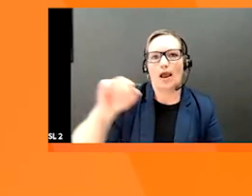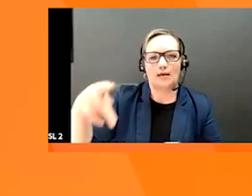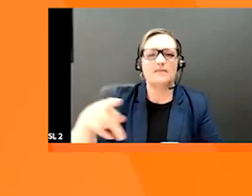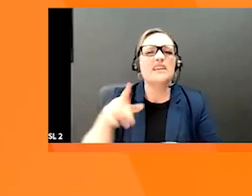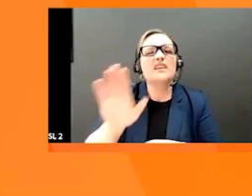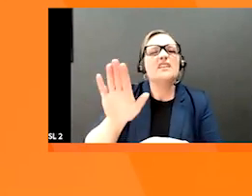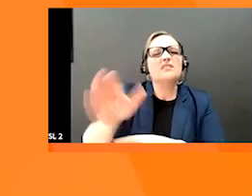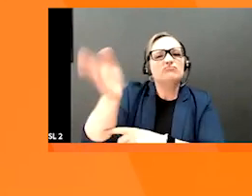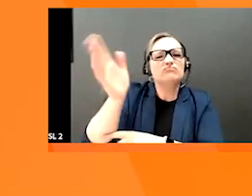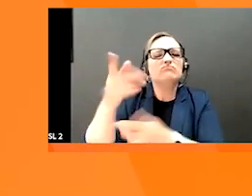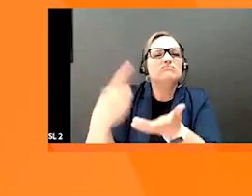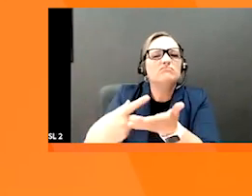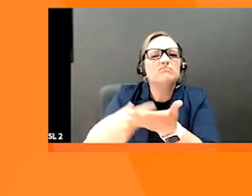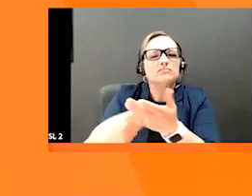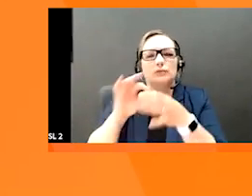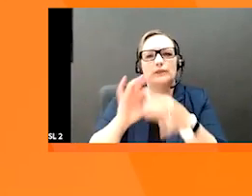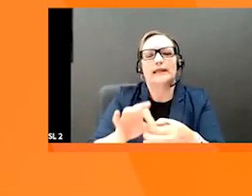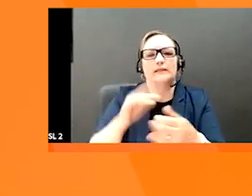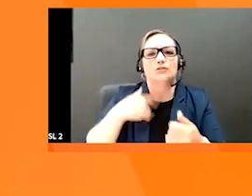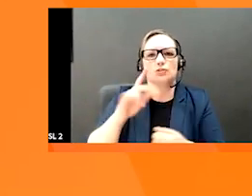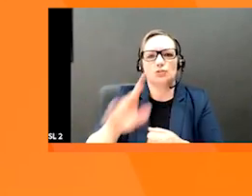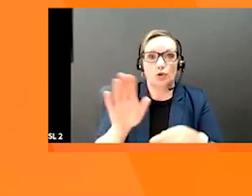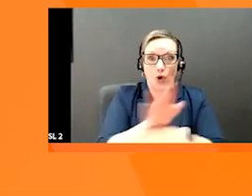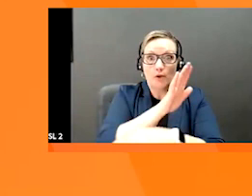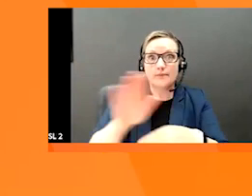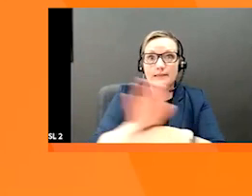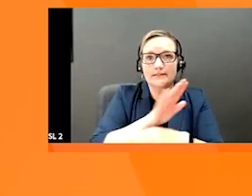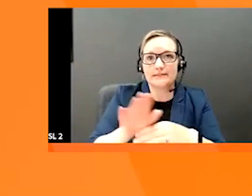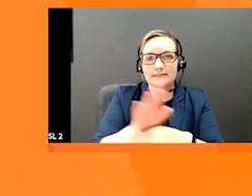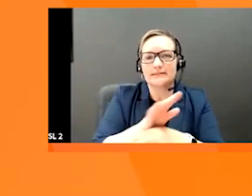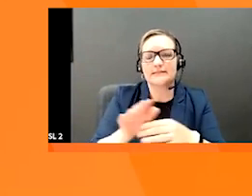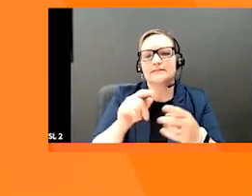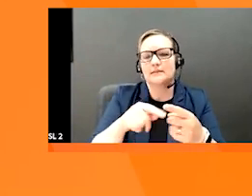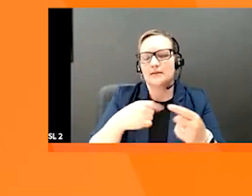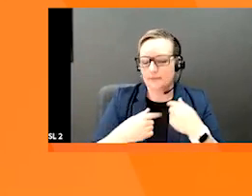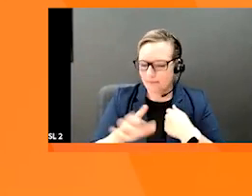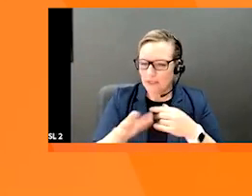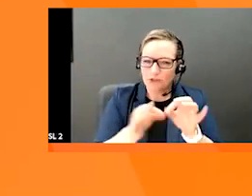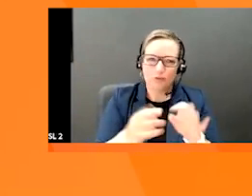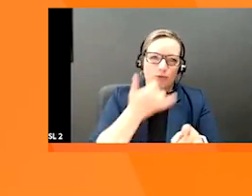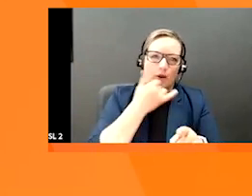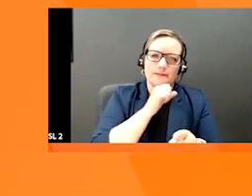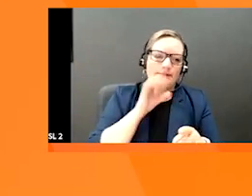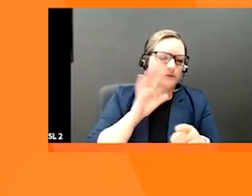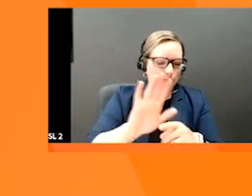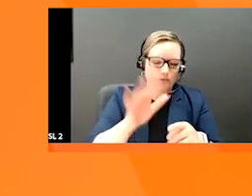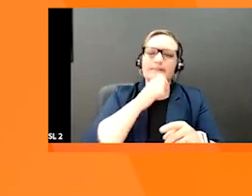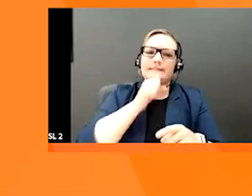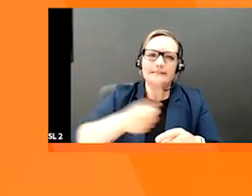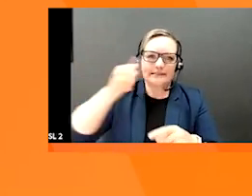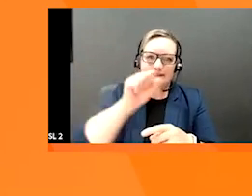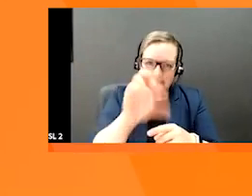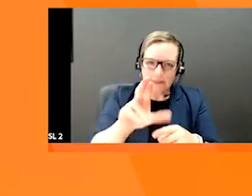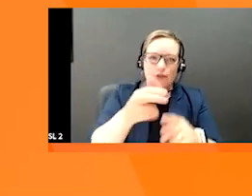the importance of intellectual property in your business and read it is from the innovation science and economic development